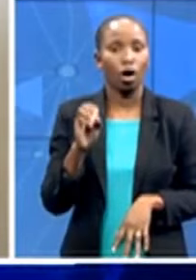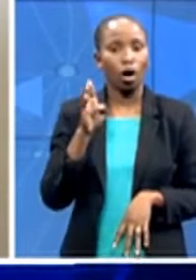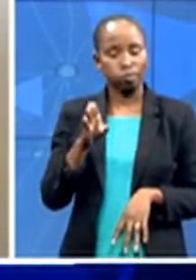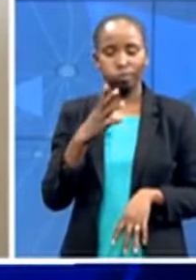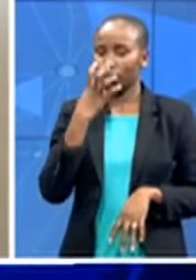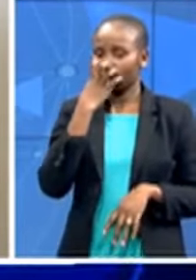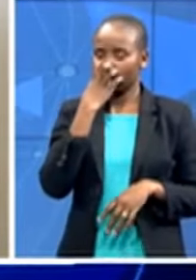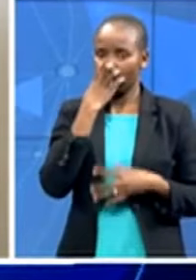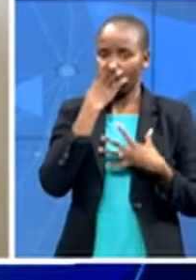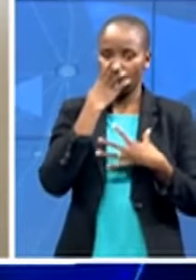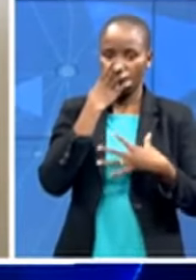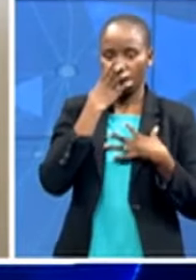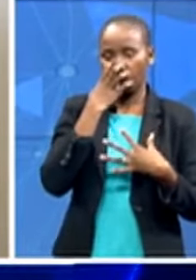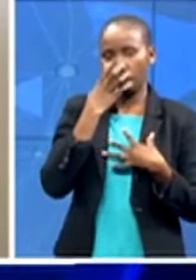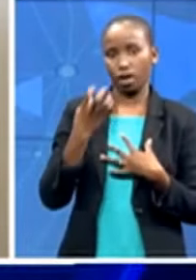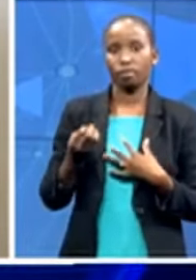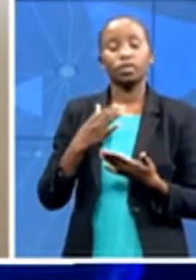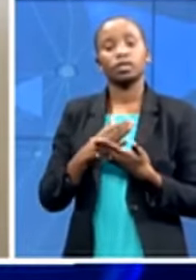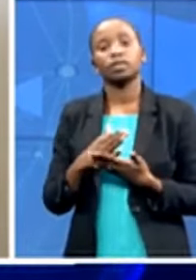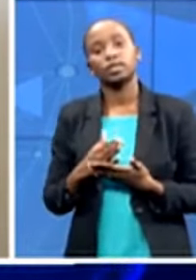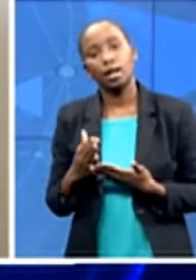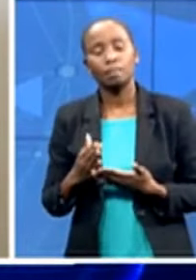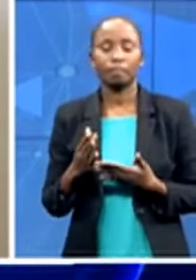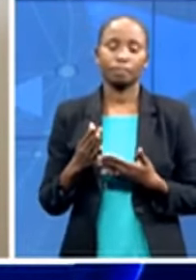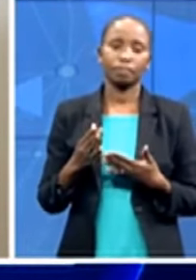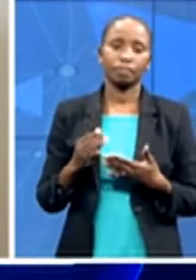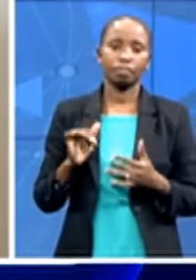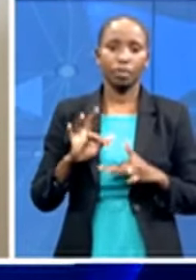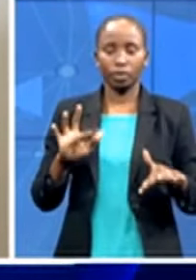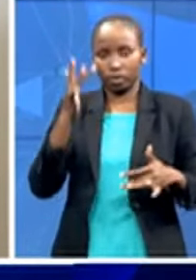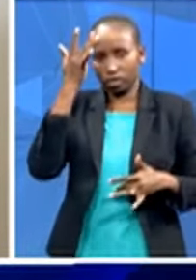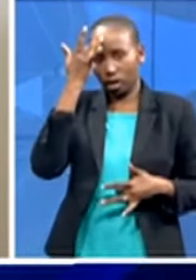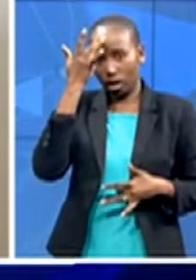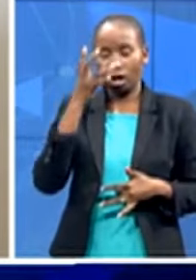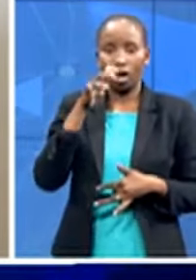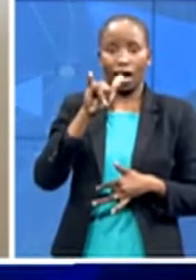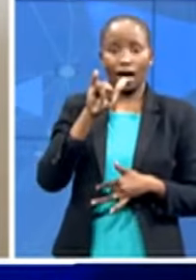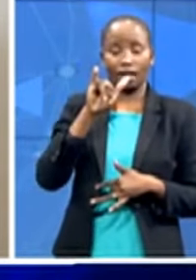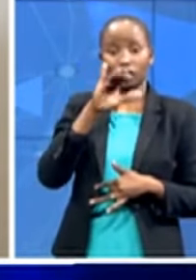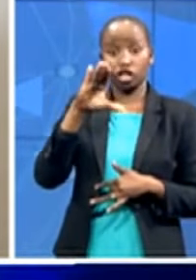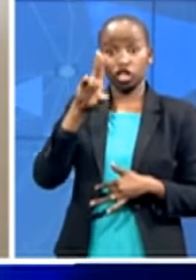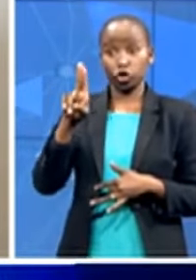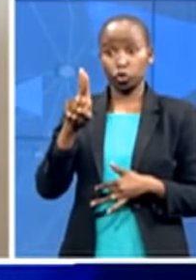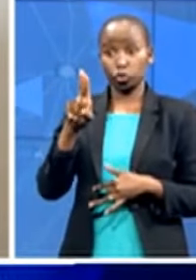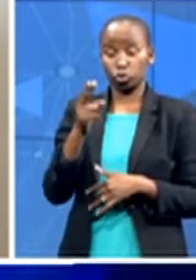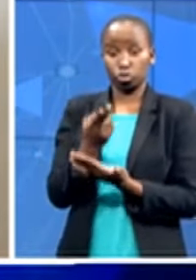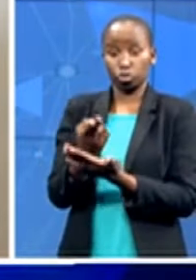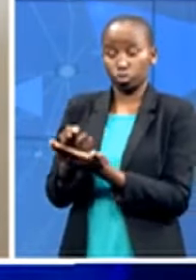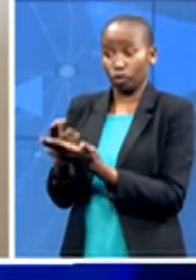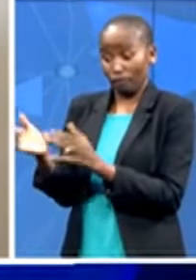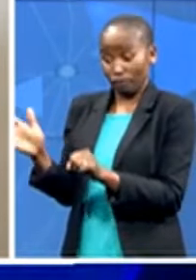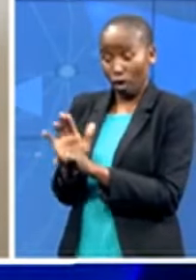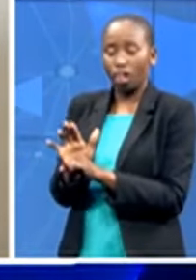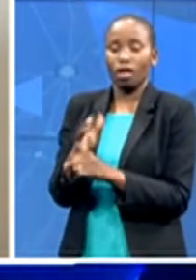who would not have otherwise had access to an icu bed because of limited capacity so absolutely they've made an impact